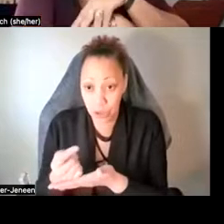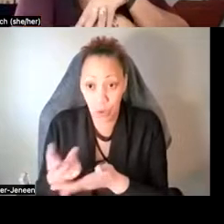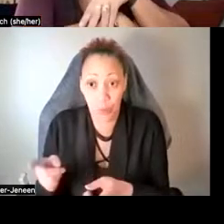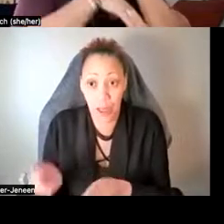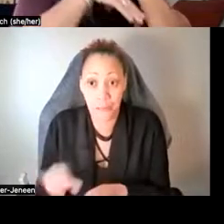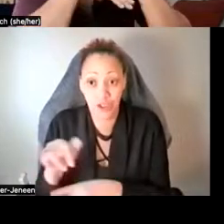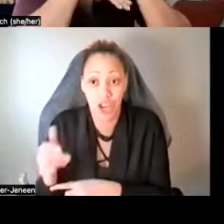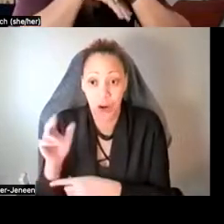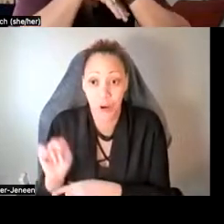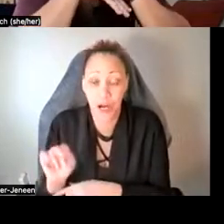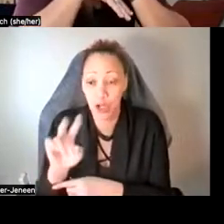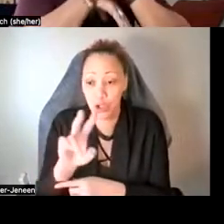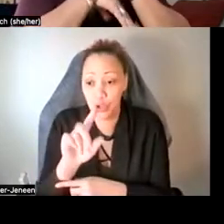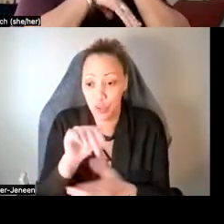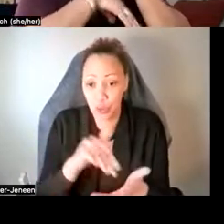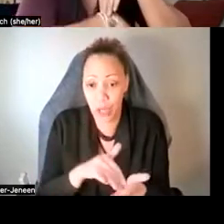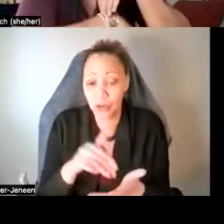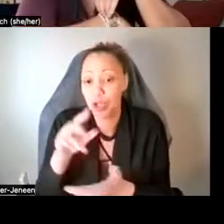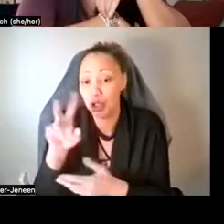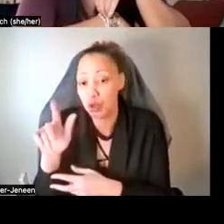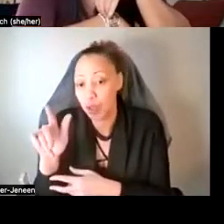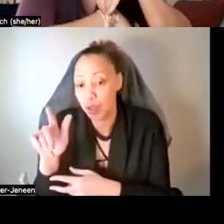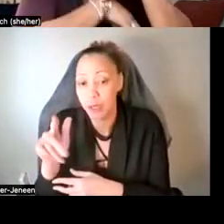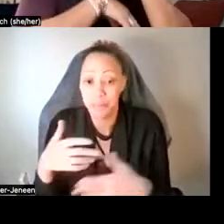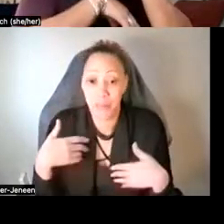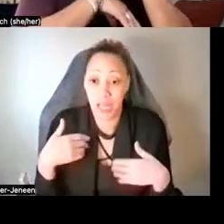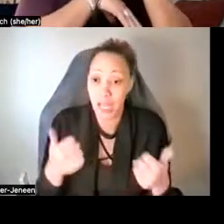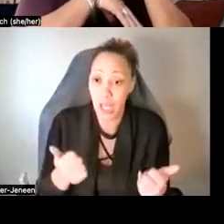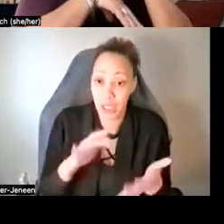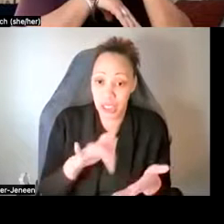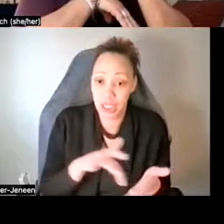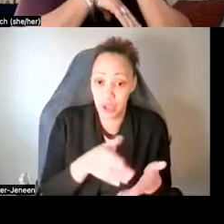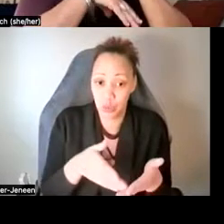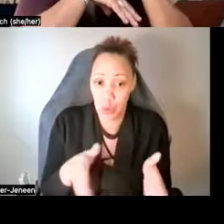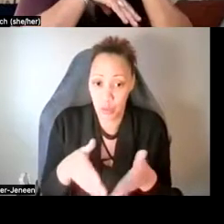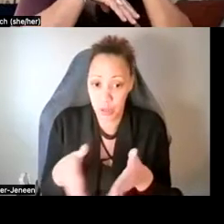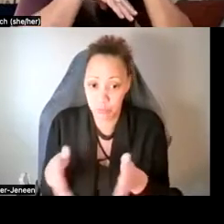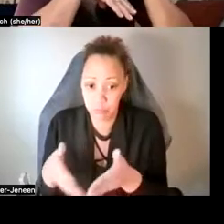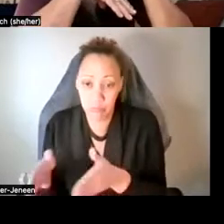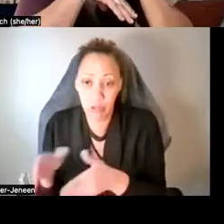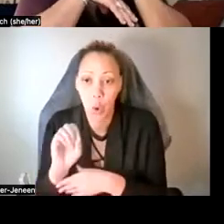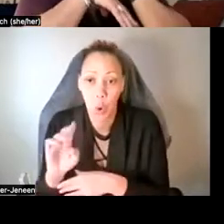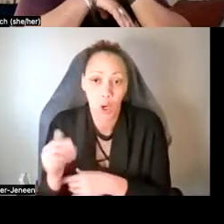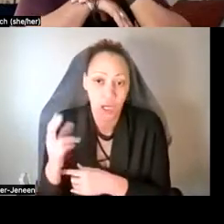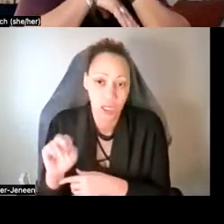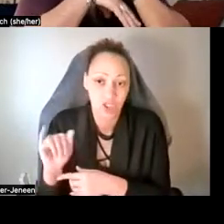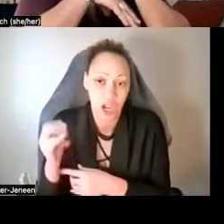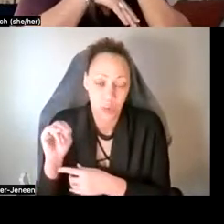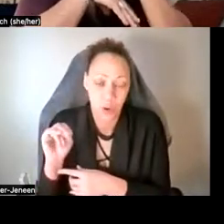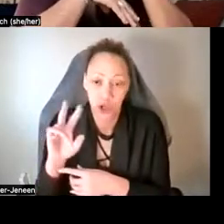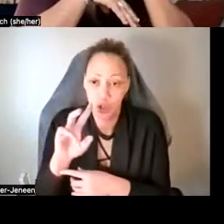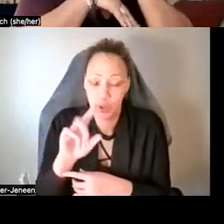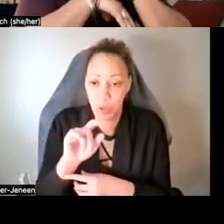2023. healing centers will begin to open, um, in Oregon in, uh, January of 2023.